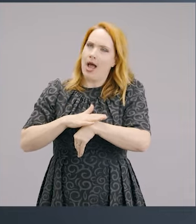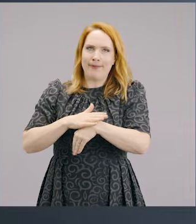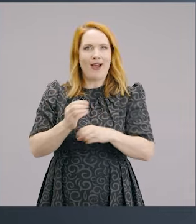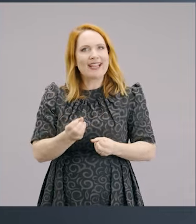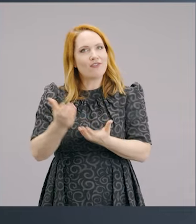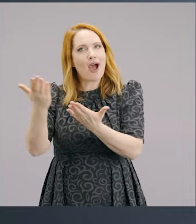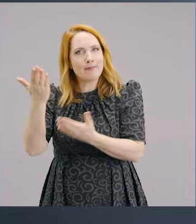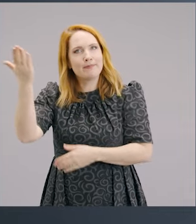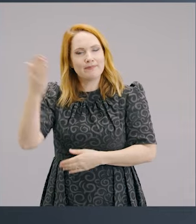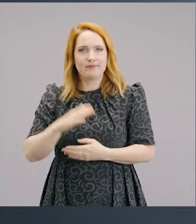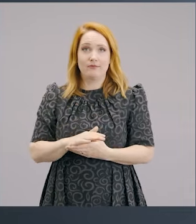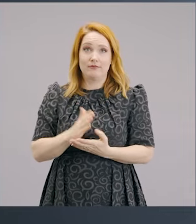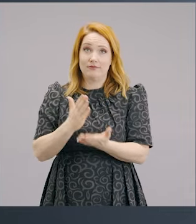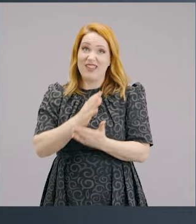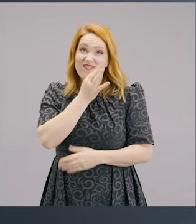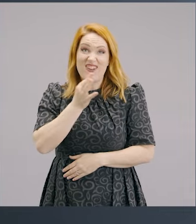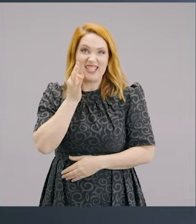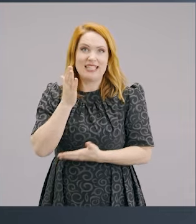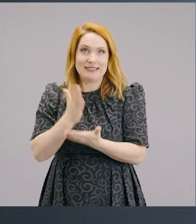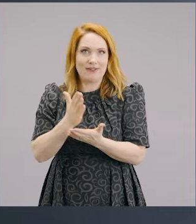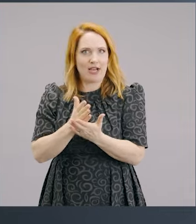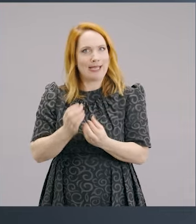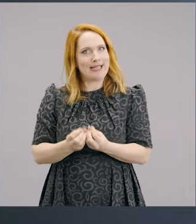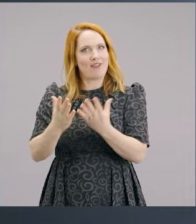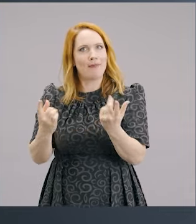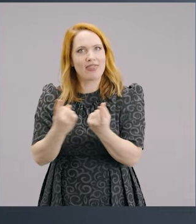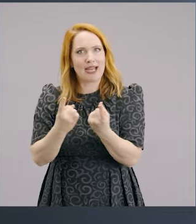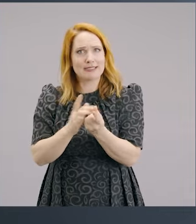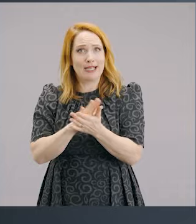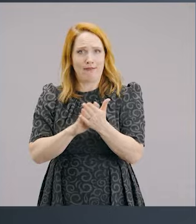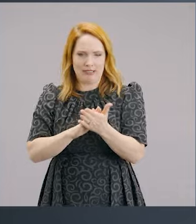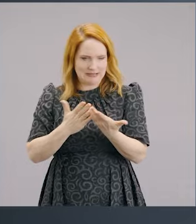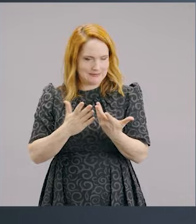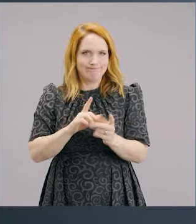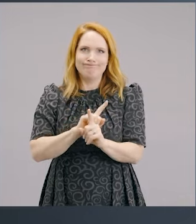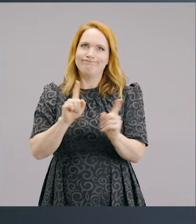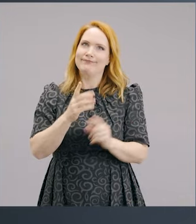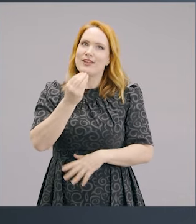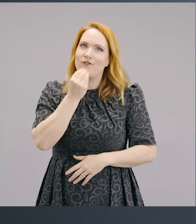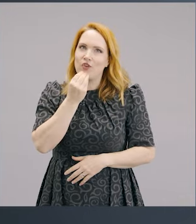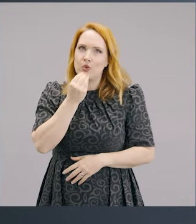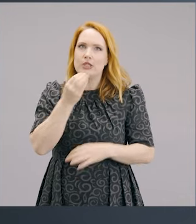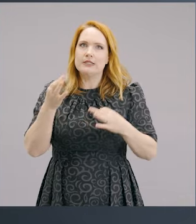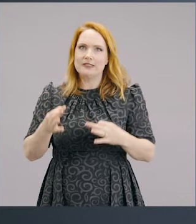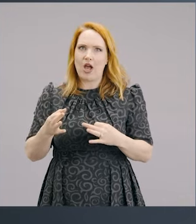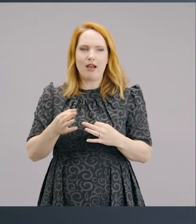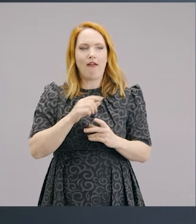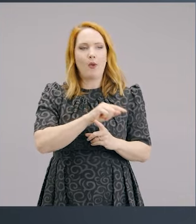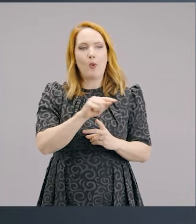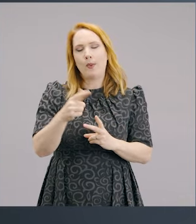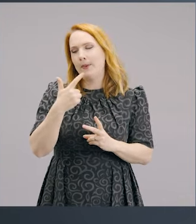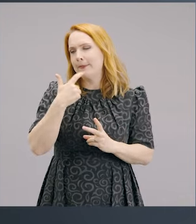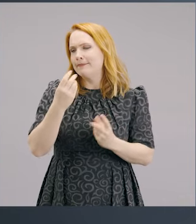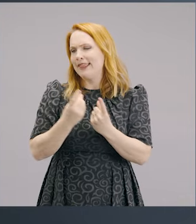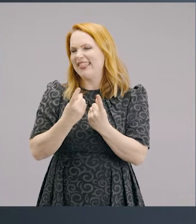sacrifice. And fasting is definitely a sacrifice, isn't it? But it's going without food. It's choosing to say, I'm